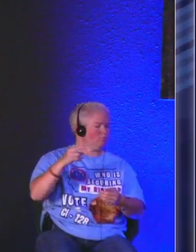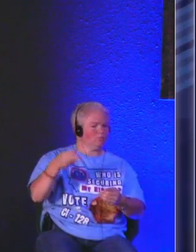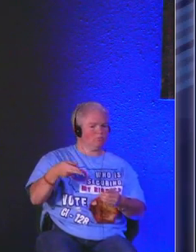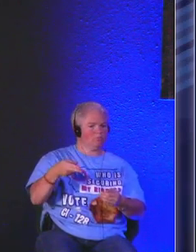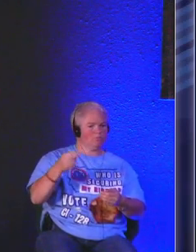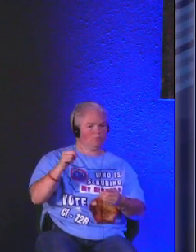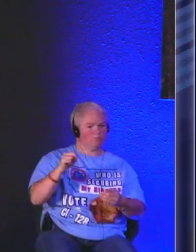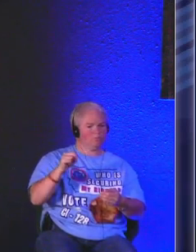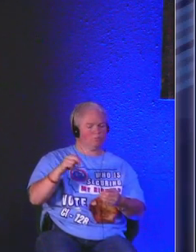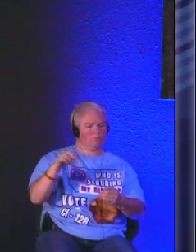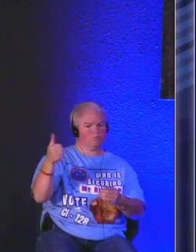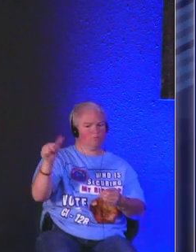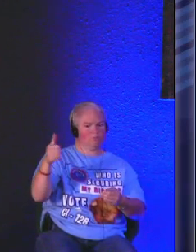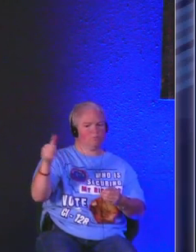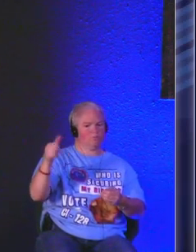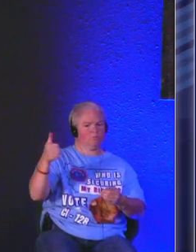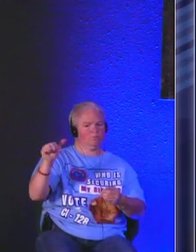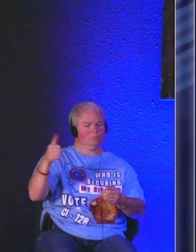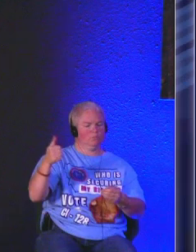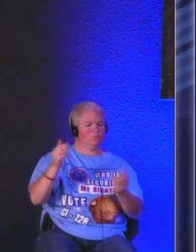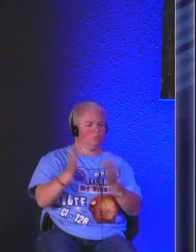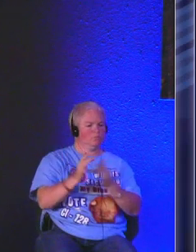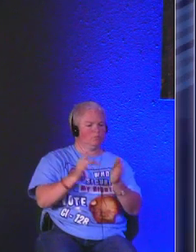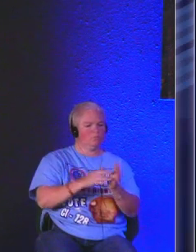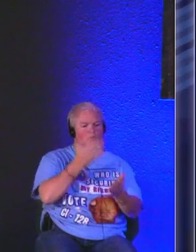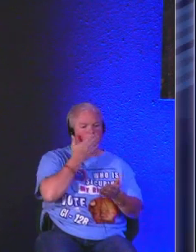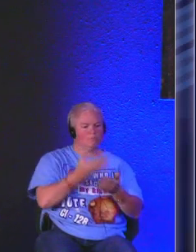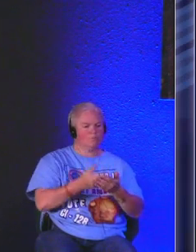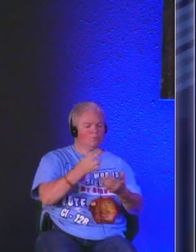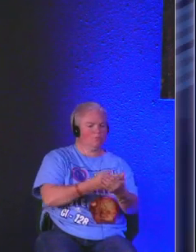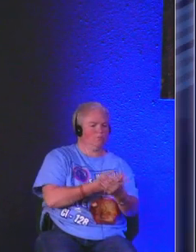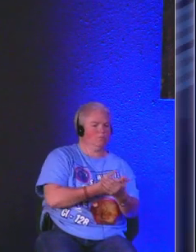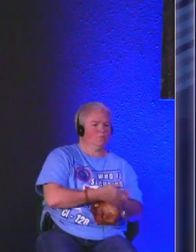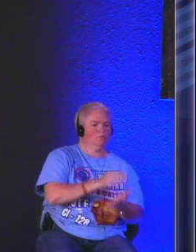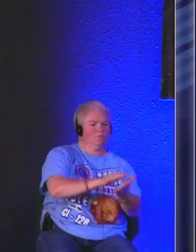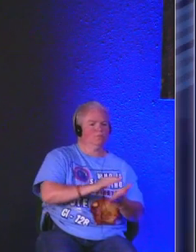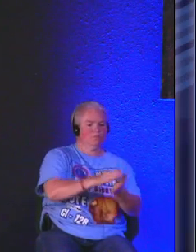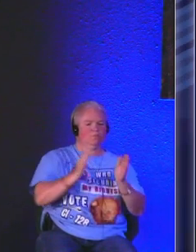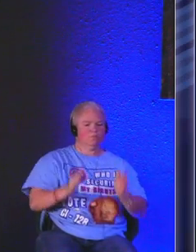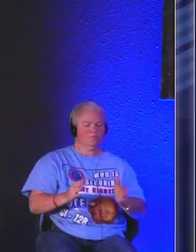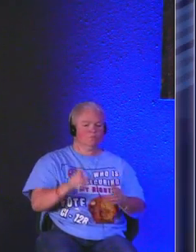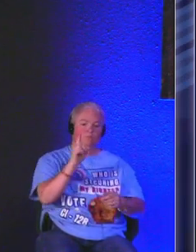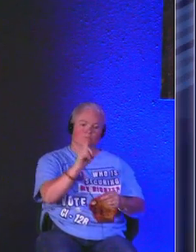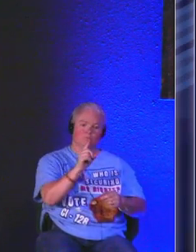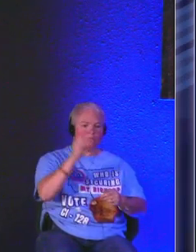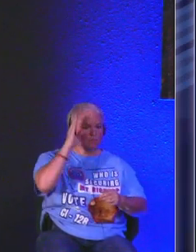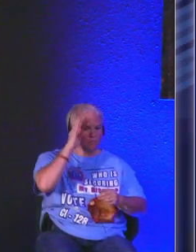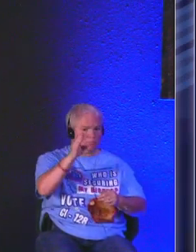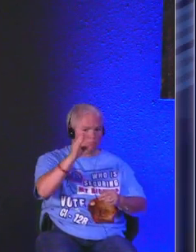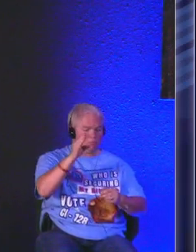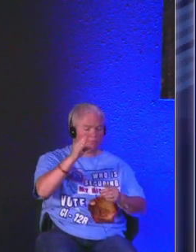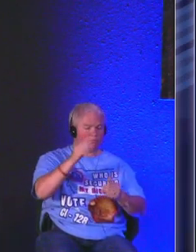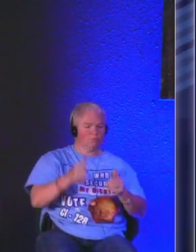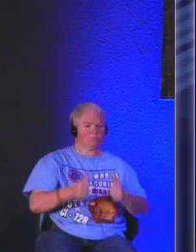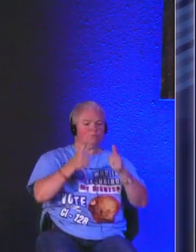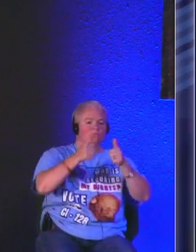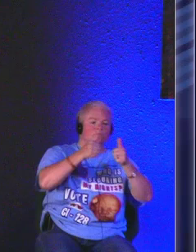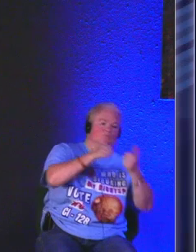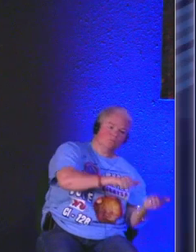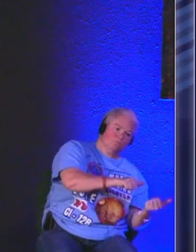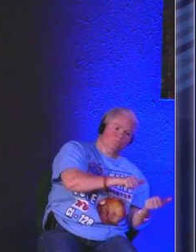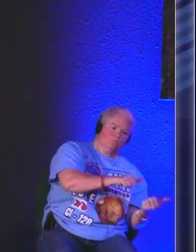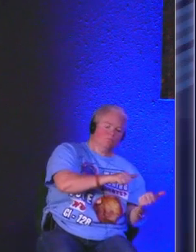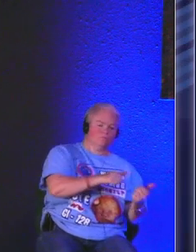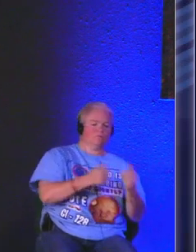10 Jesus is the good shepherd the one who is willing to lay his life